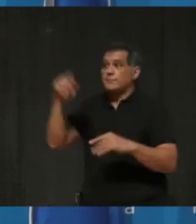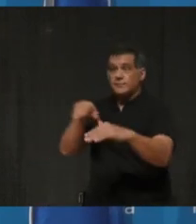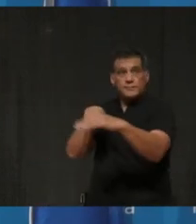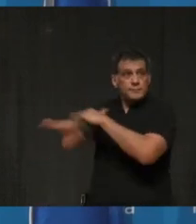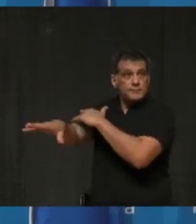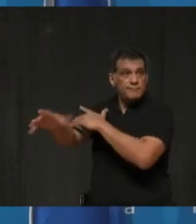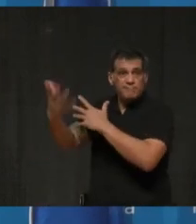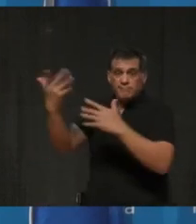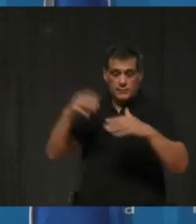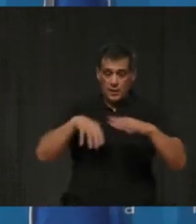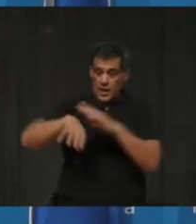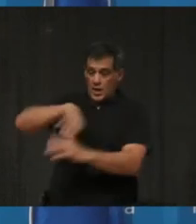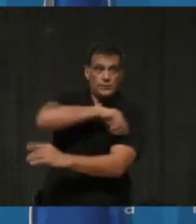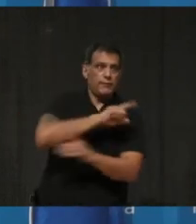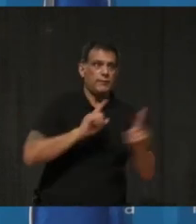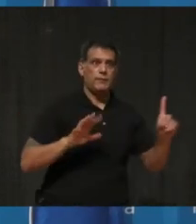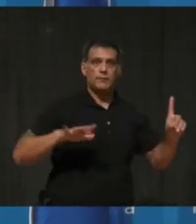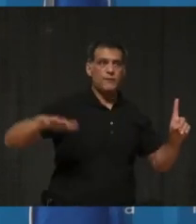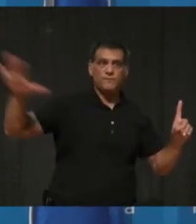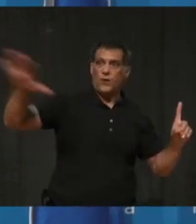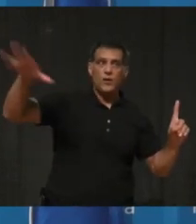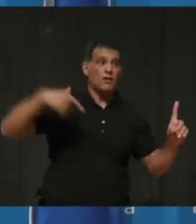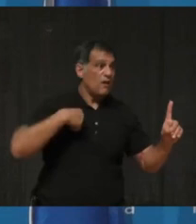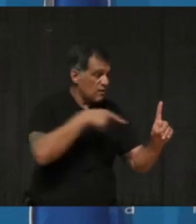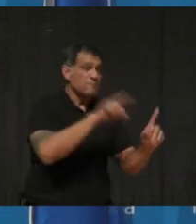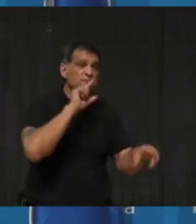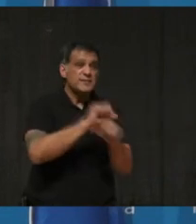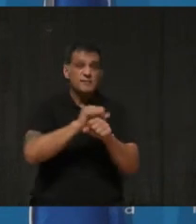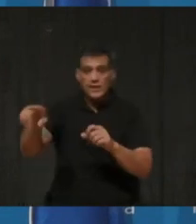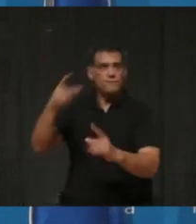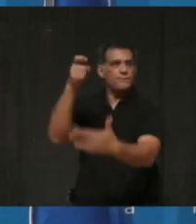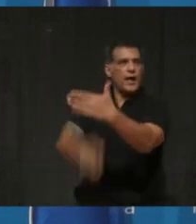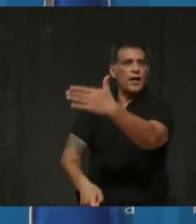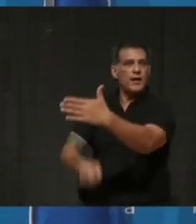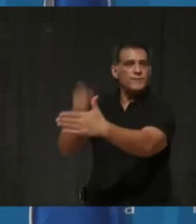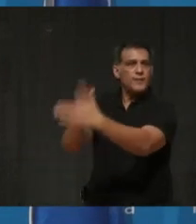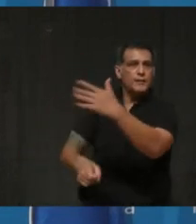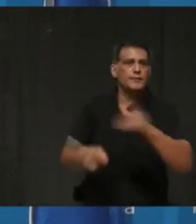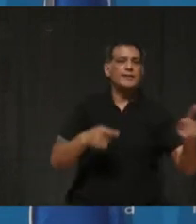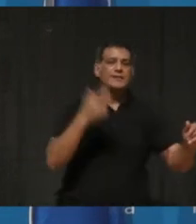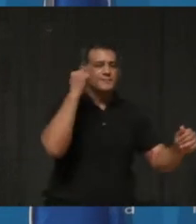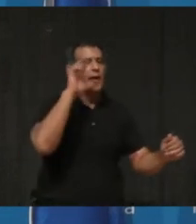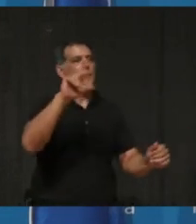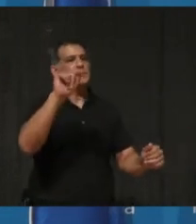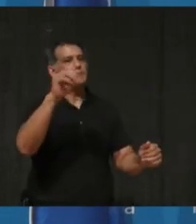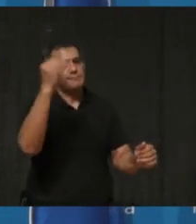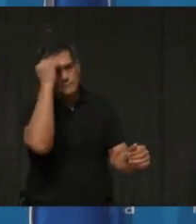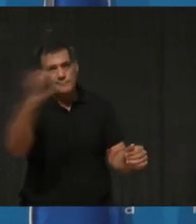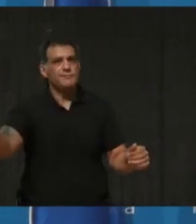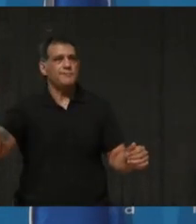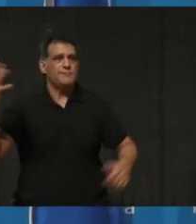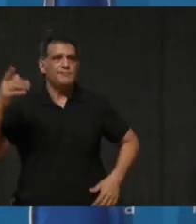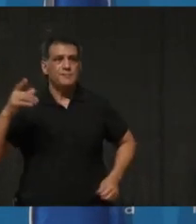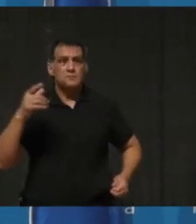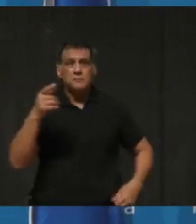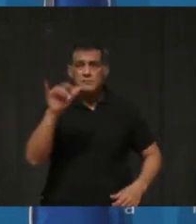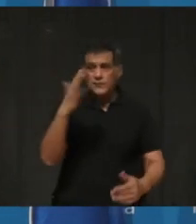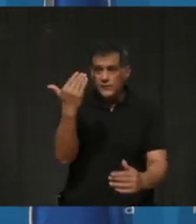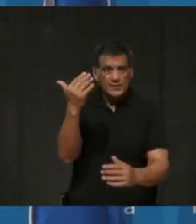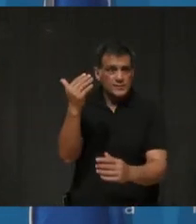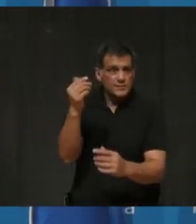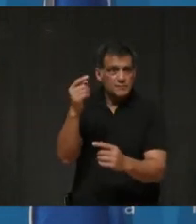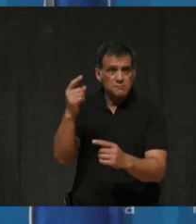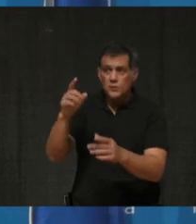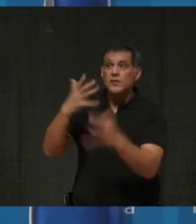should be the ones to issue the tickets and will monitor the quarantines following up. So we know that three to five thousand people